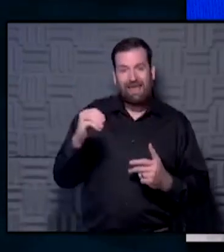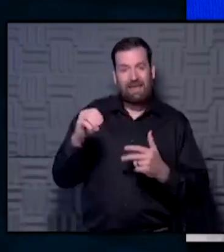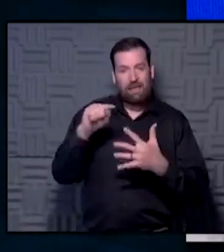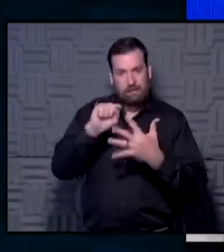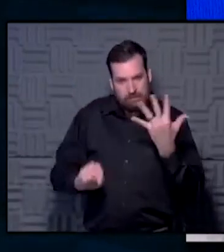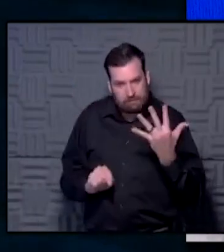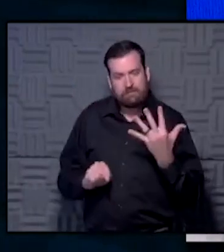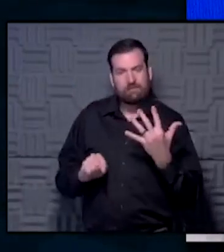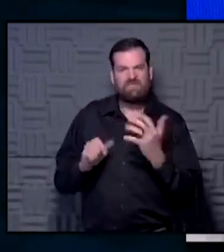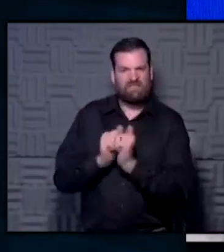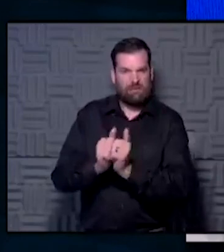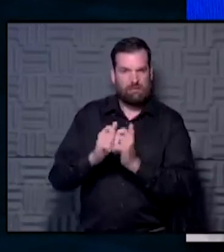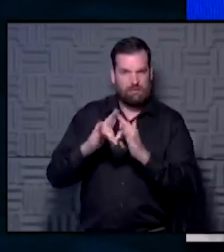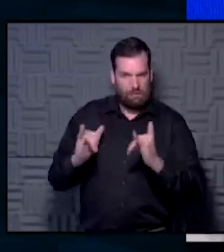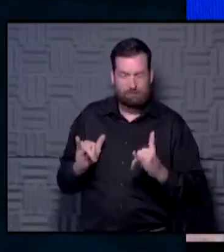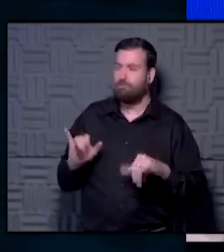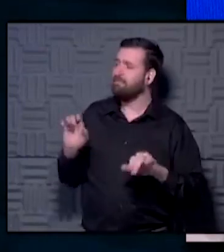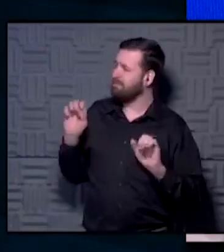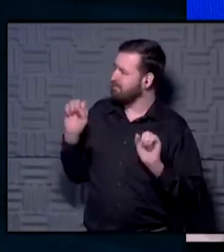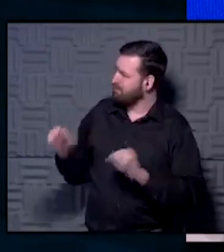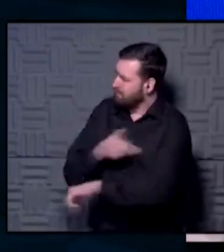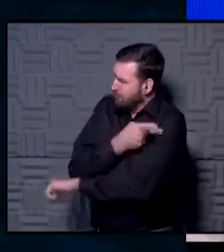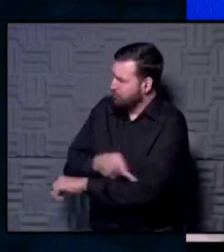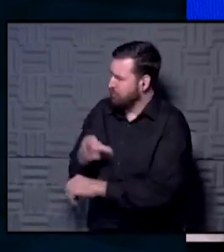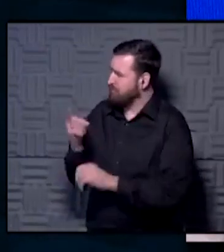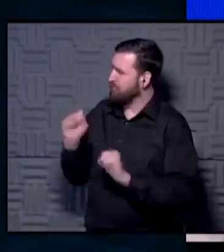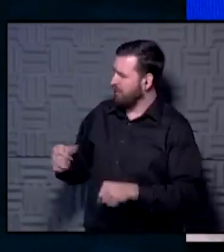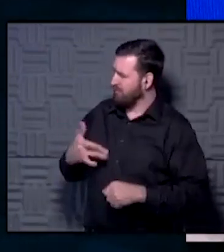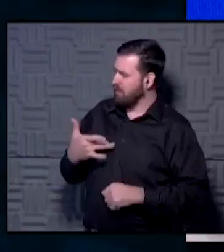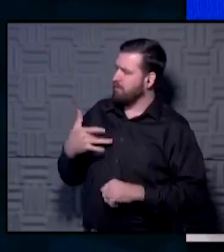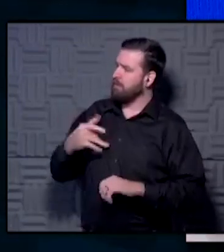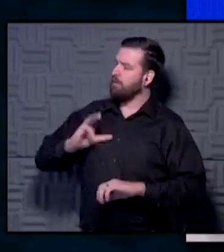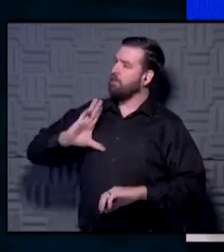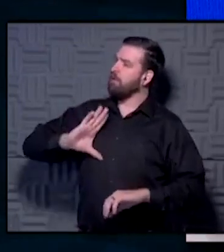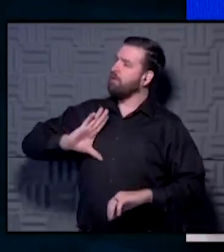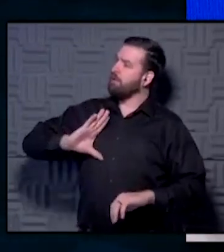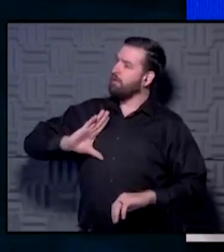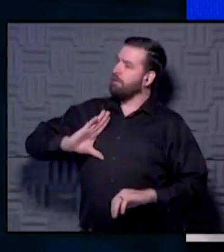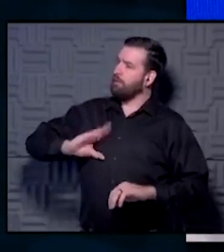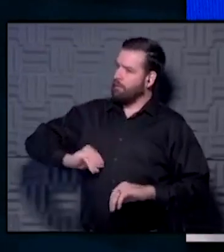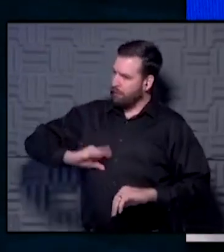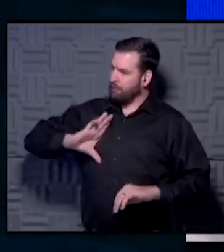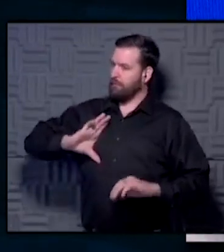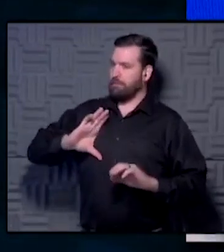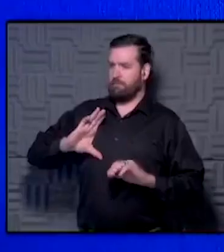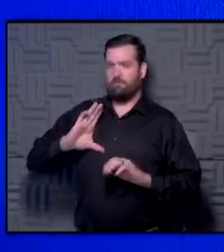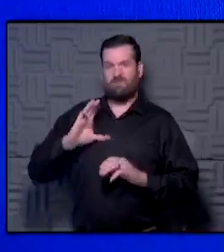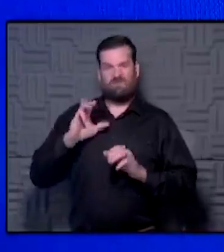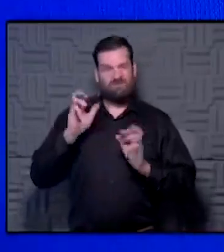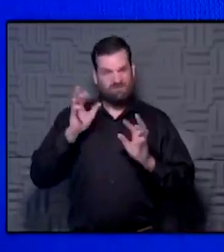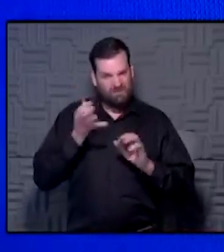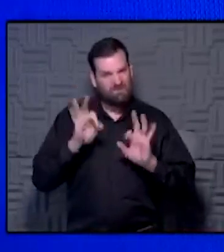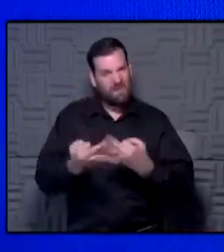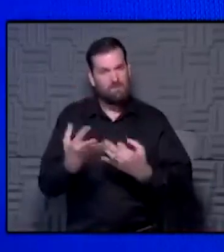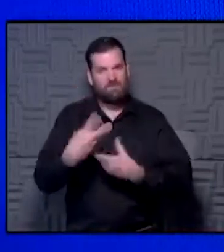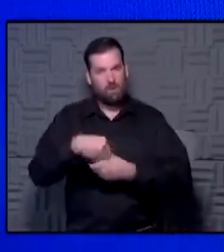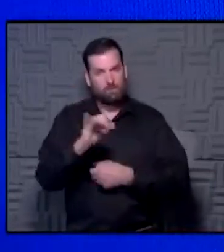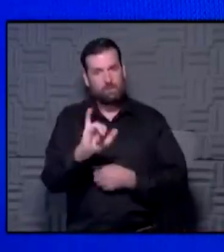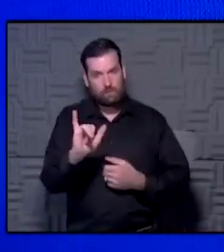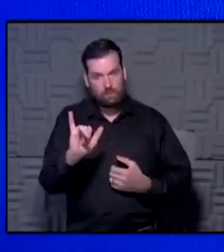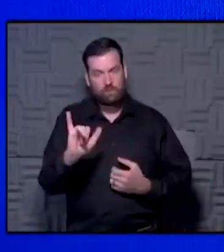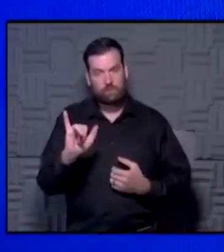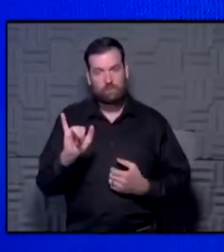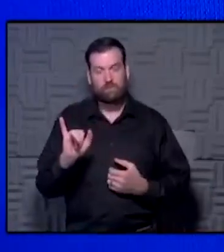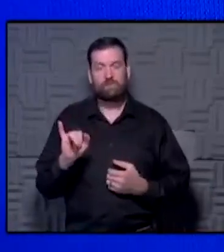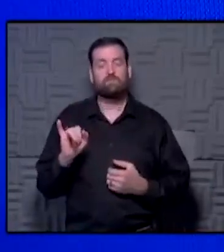think as a patient, that would bring great comfort to have that conversation there. And you can probably have multiple members of your family being participant in that conversation with